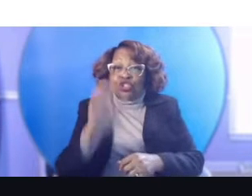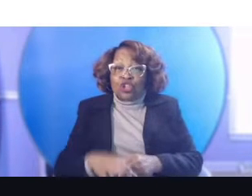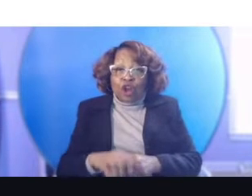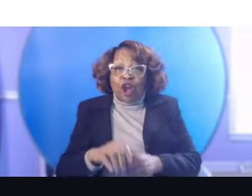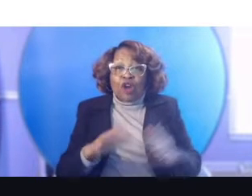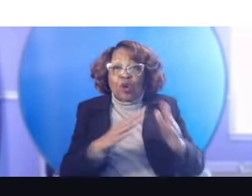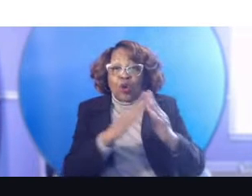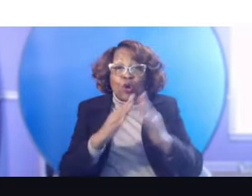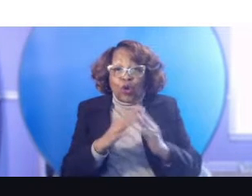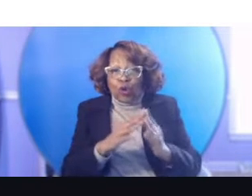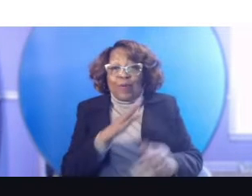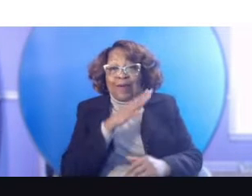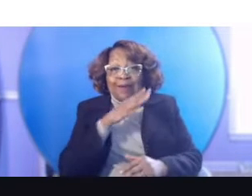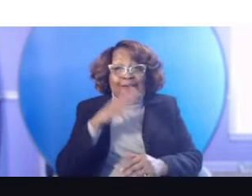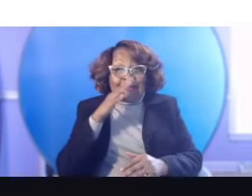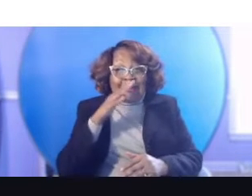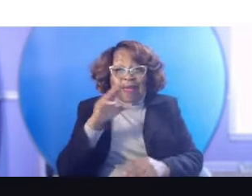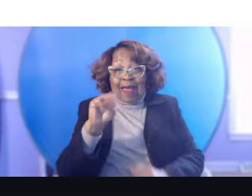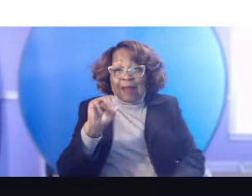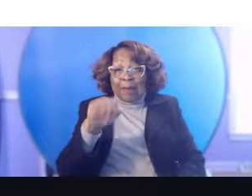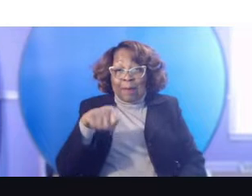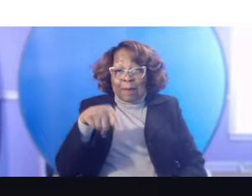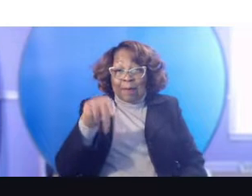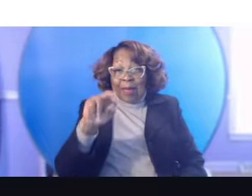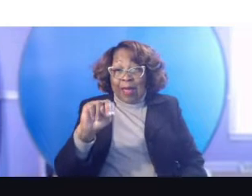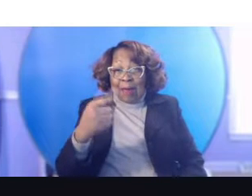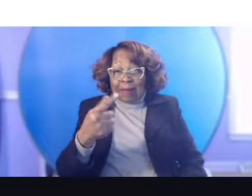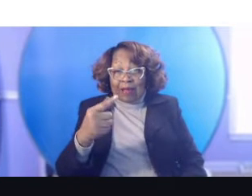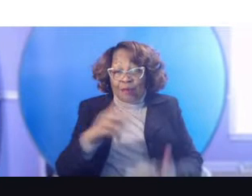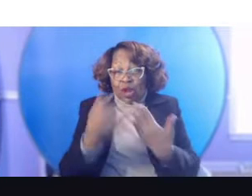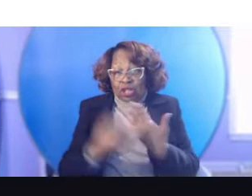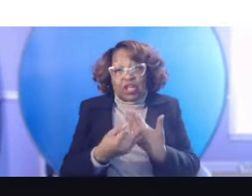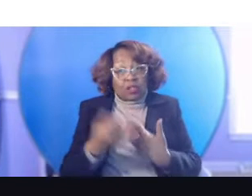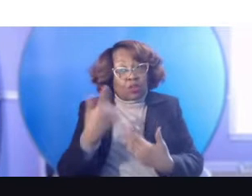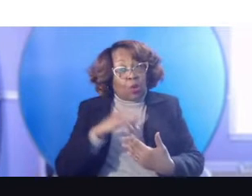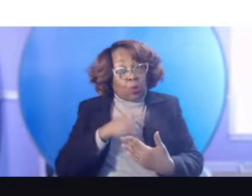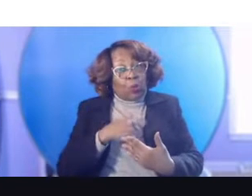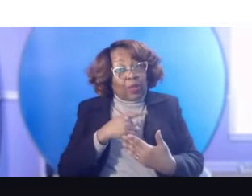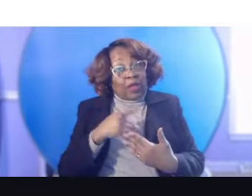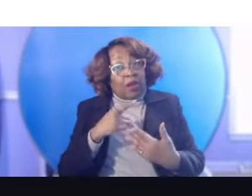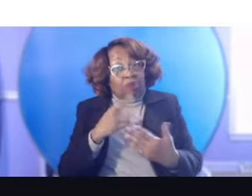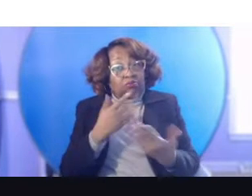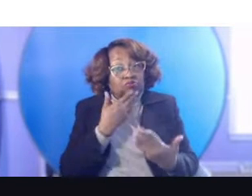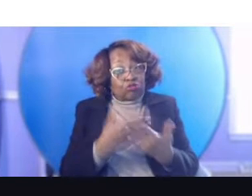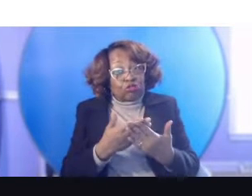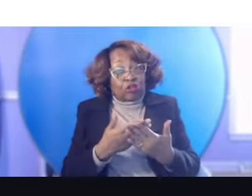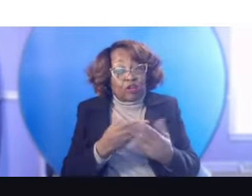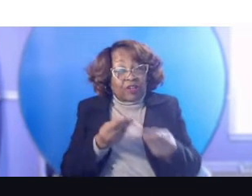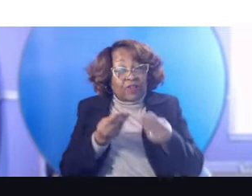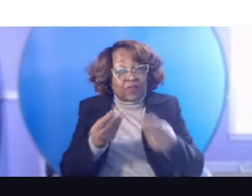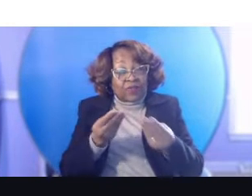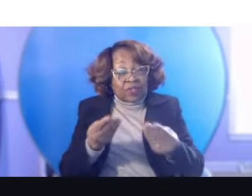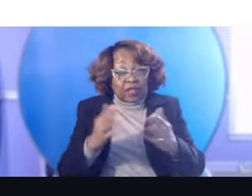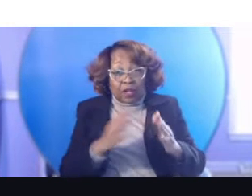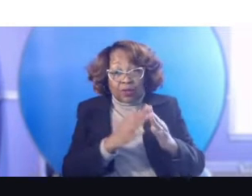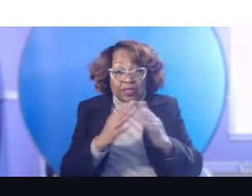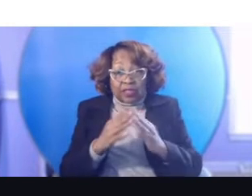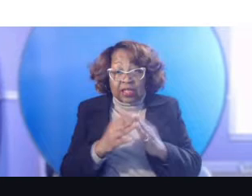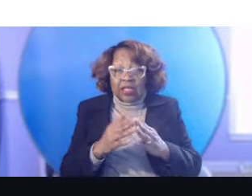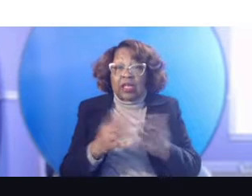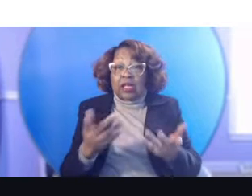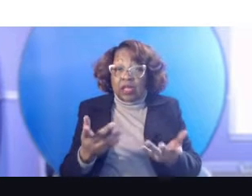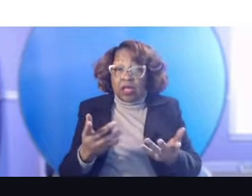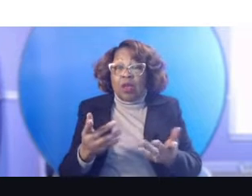project. So we're in good company with feeding our city. And when I first started, we saw we grow. Um,